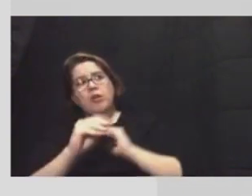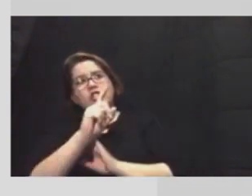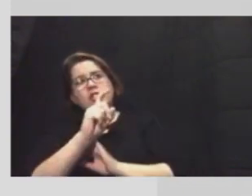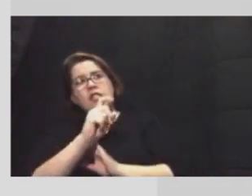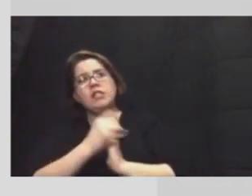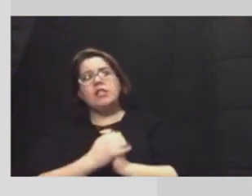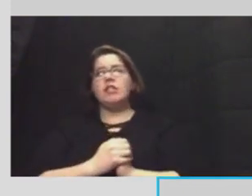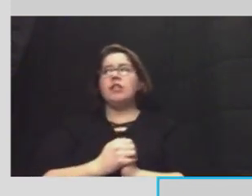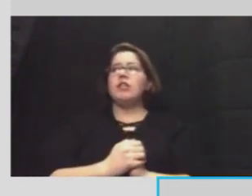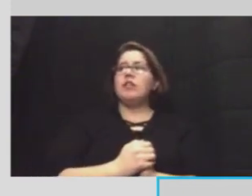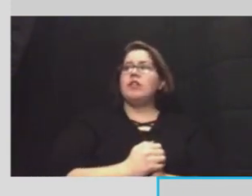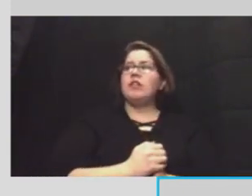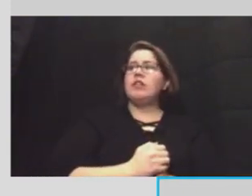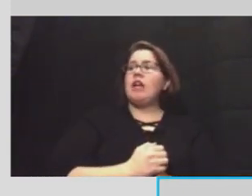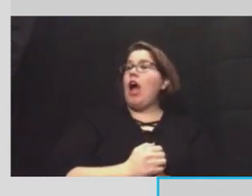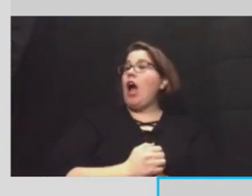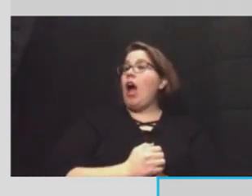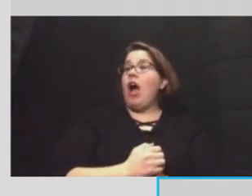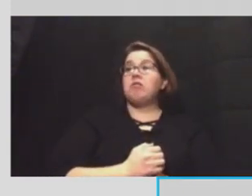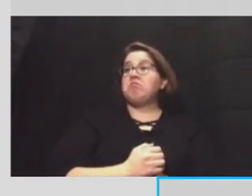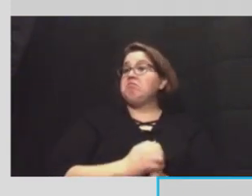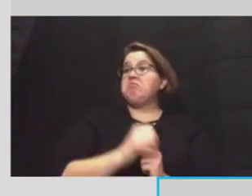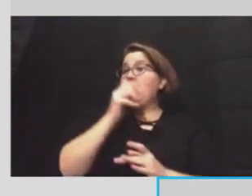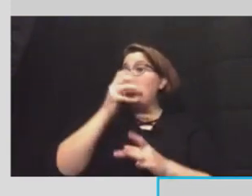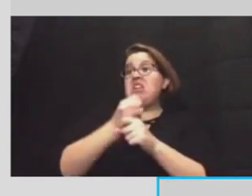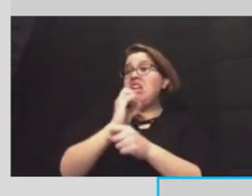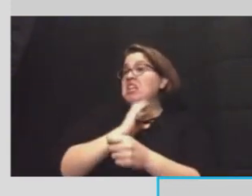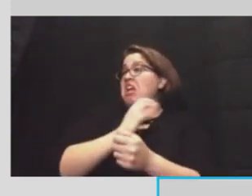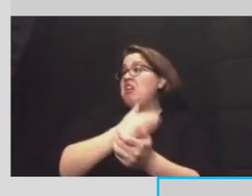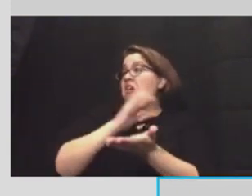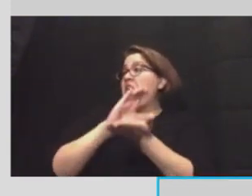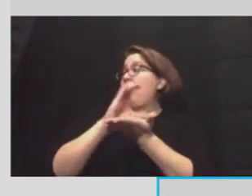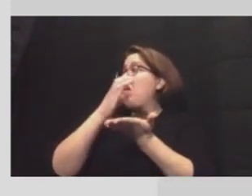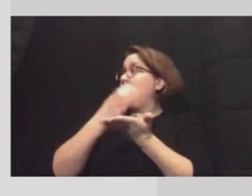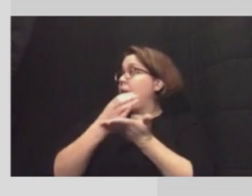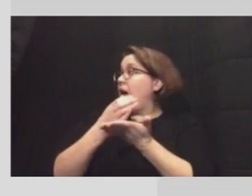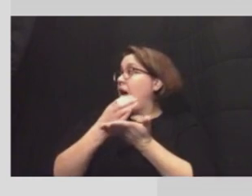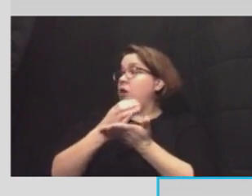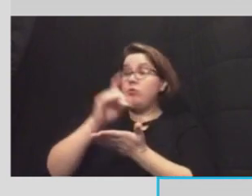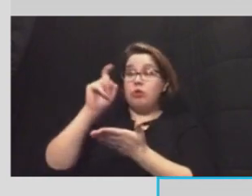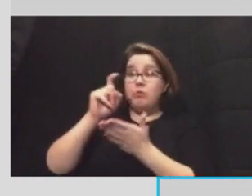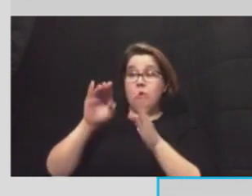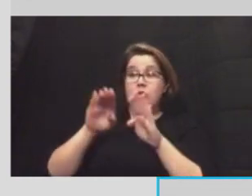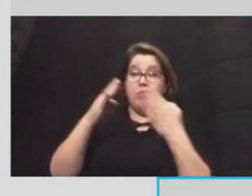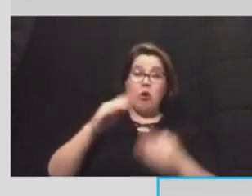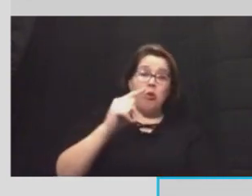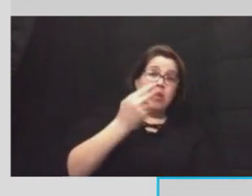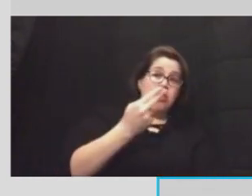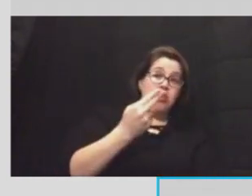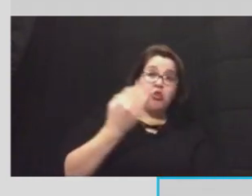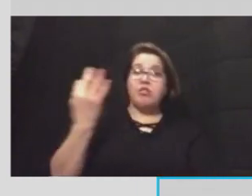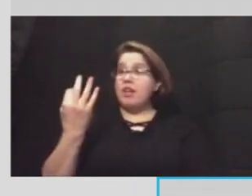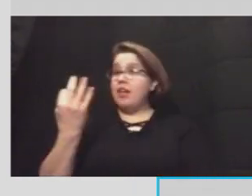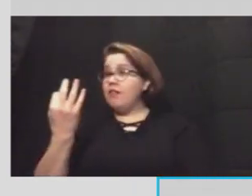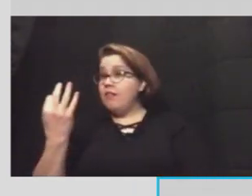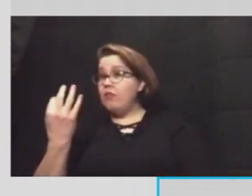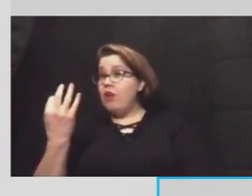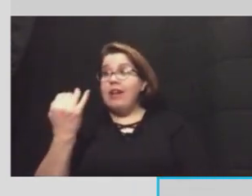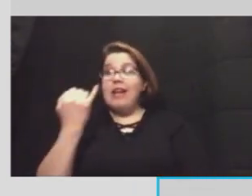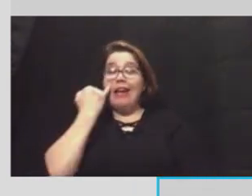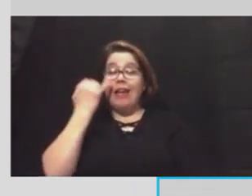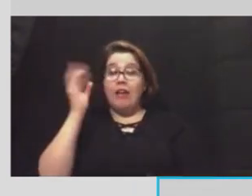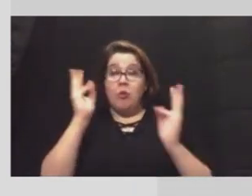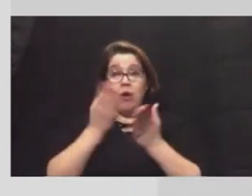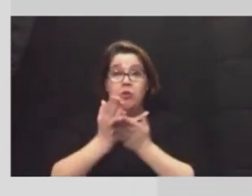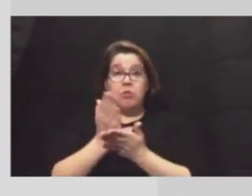i think so we didn't get in our supply uh we were going to be open thursday and friday we uh if the weather was